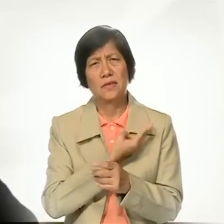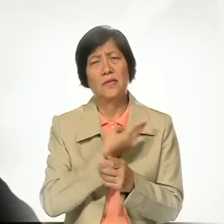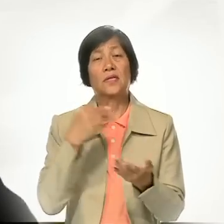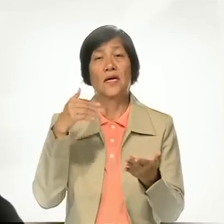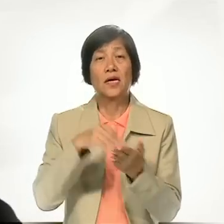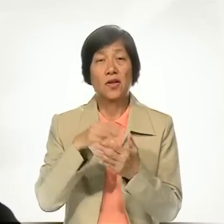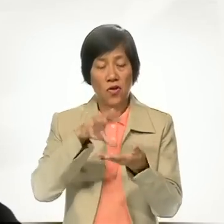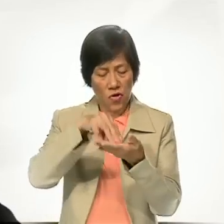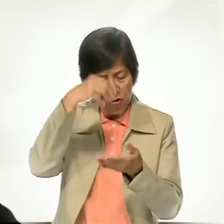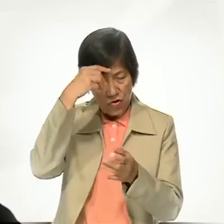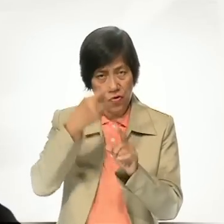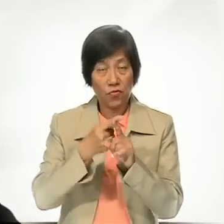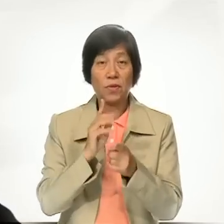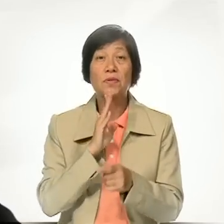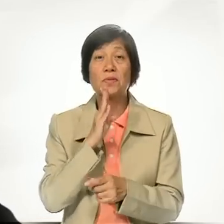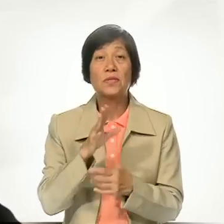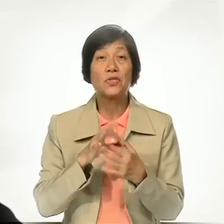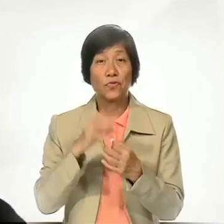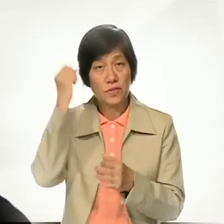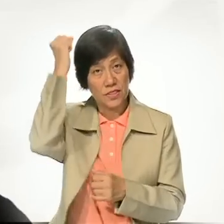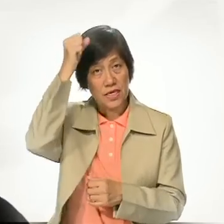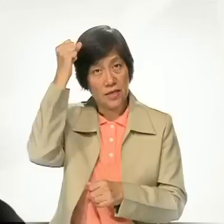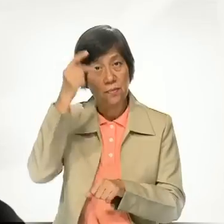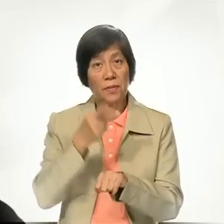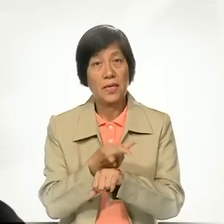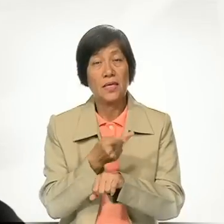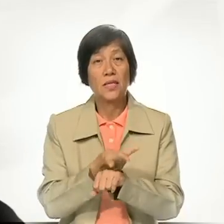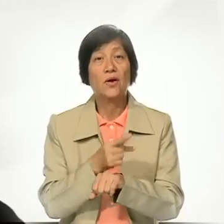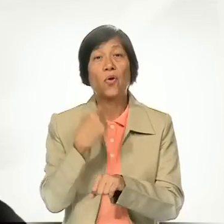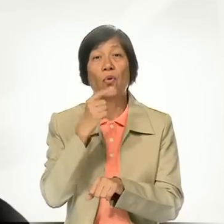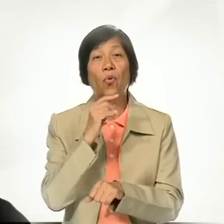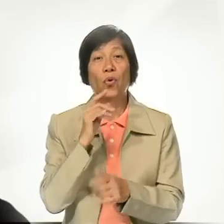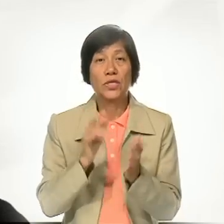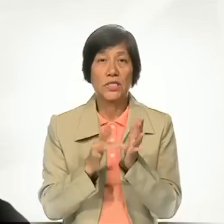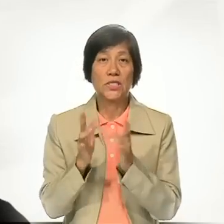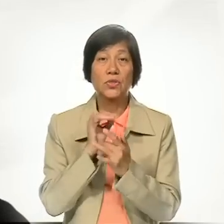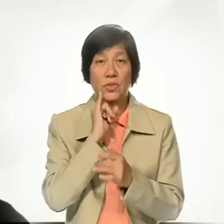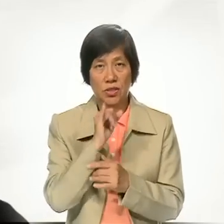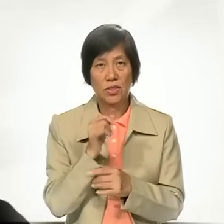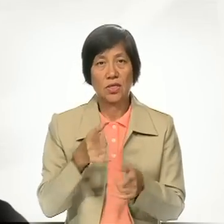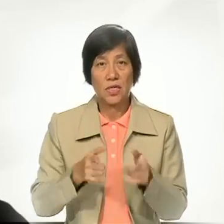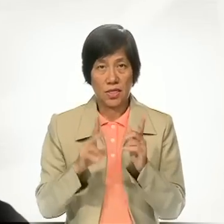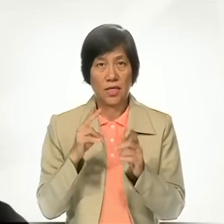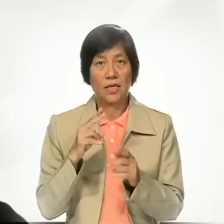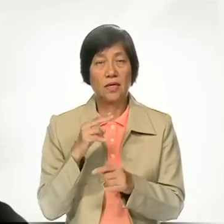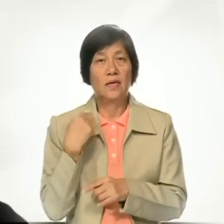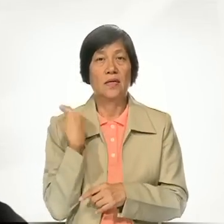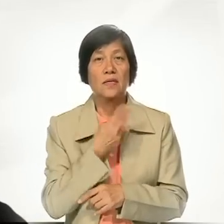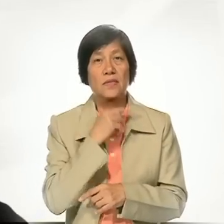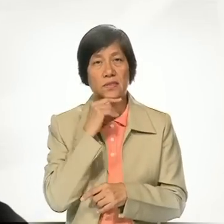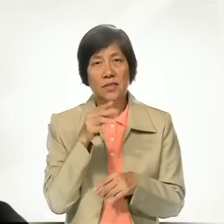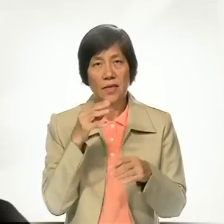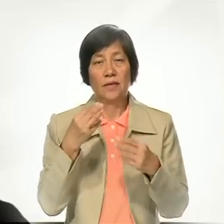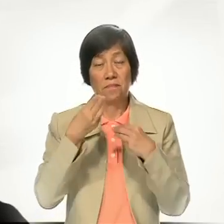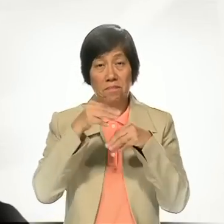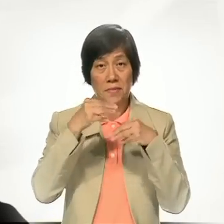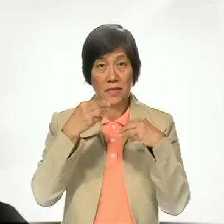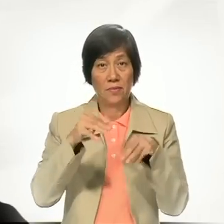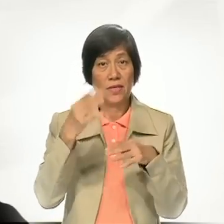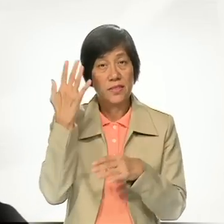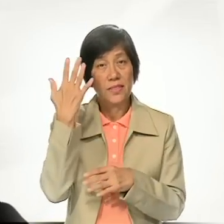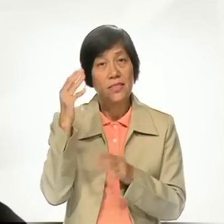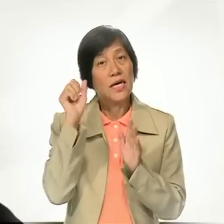from the speech of St. Peter, who Jesus is. Let us not minimize his